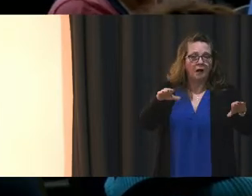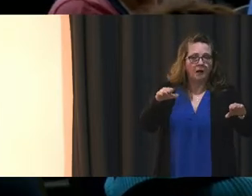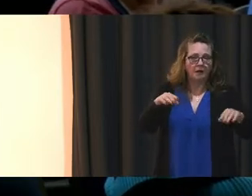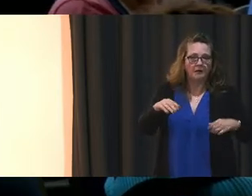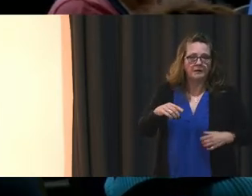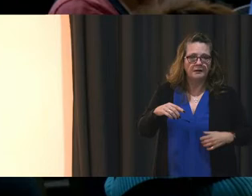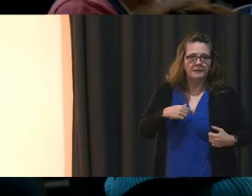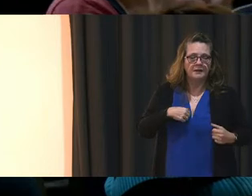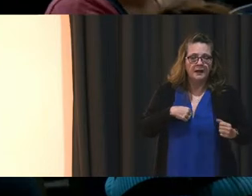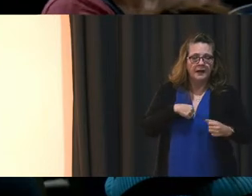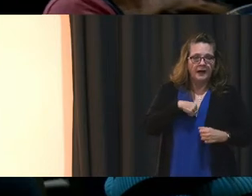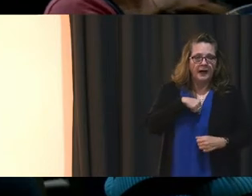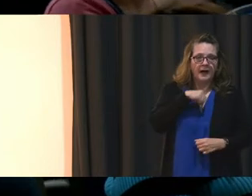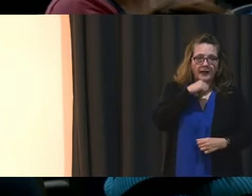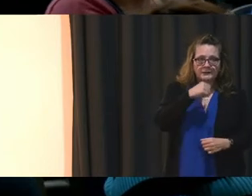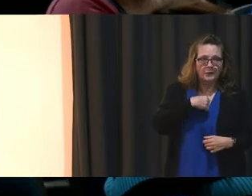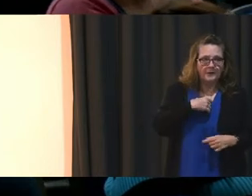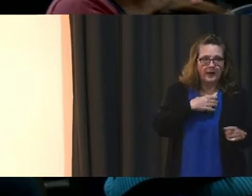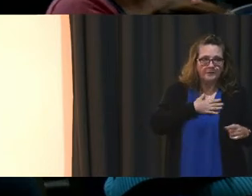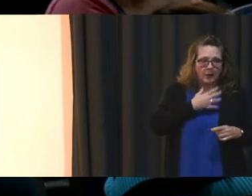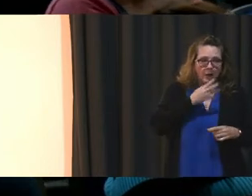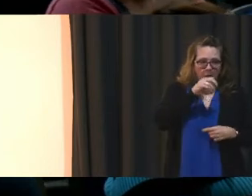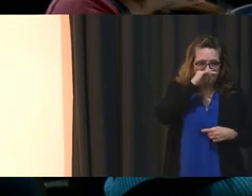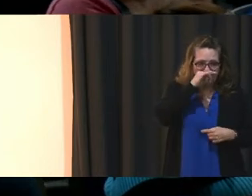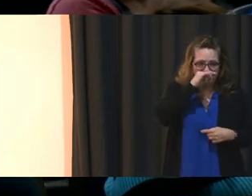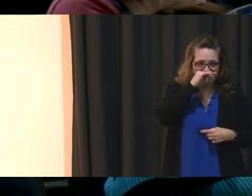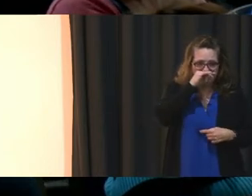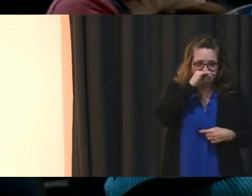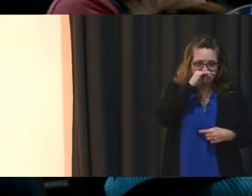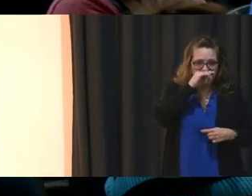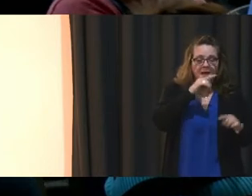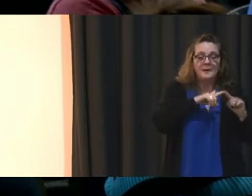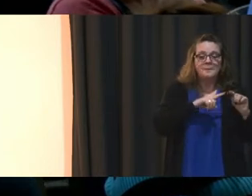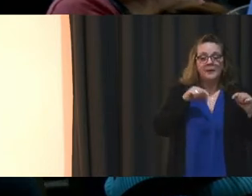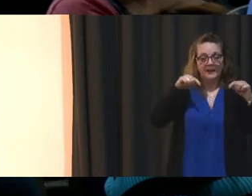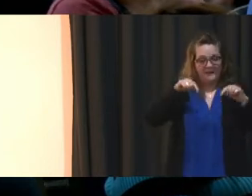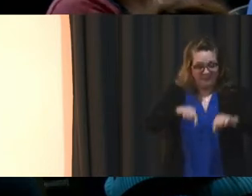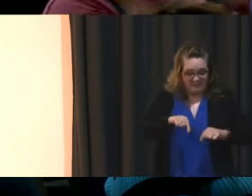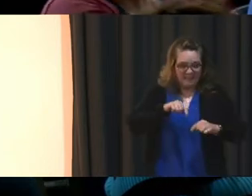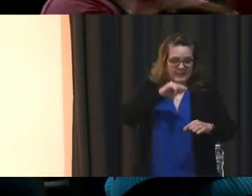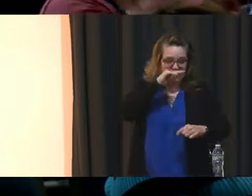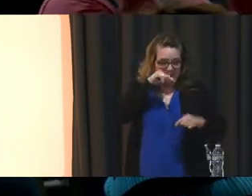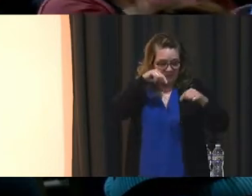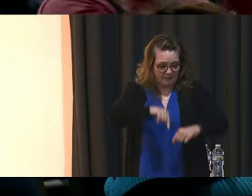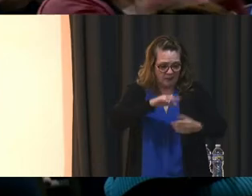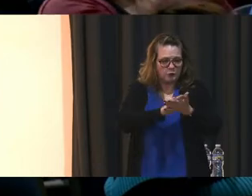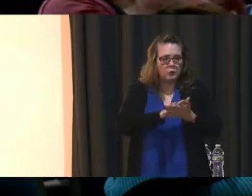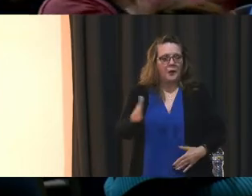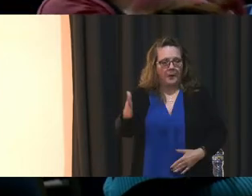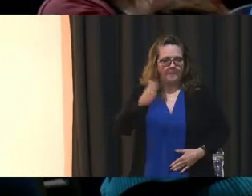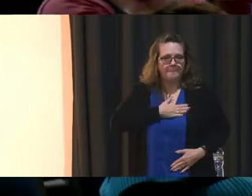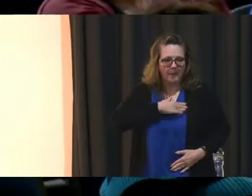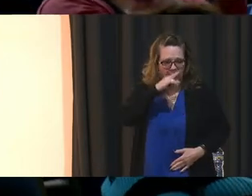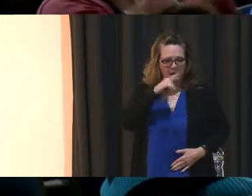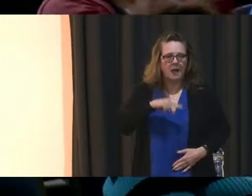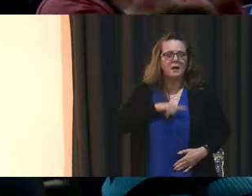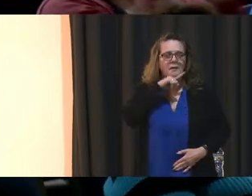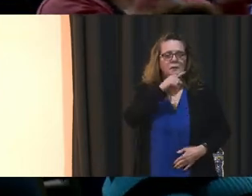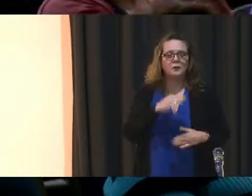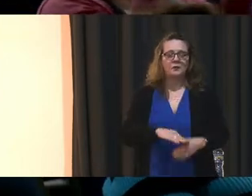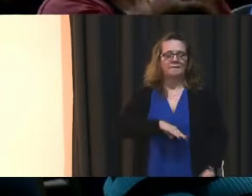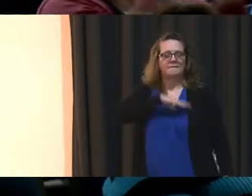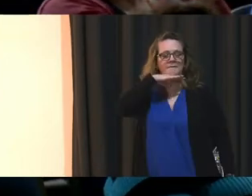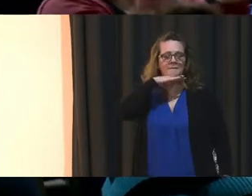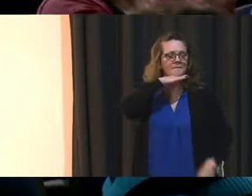have any kids. But the kids at these schools, they are all my children. And I am so fed up with the